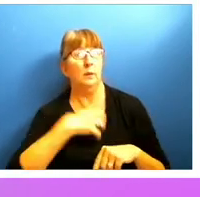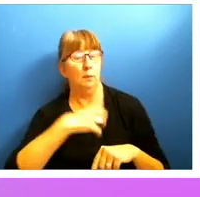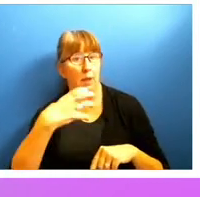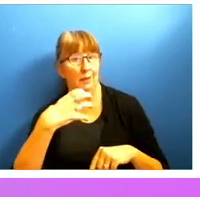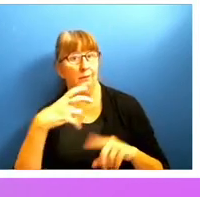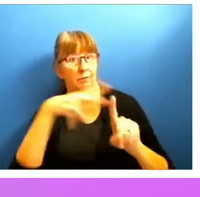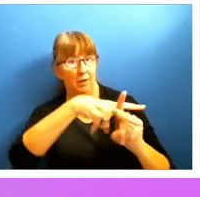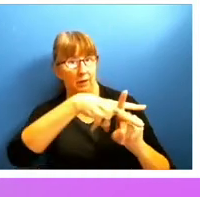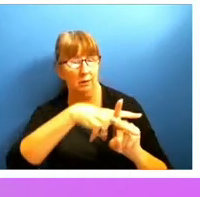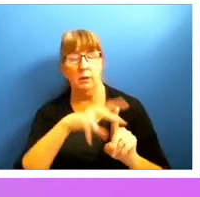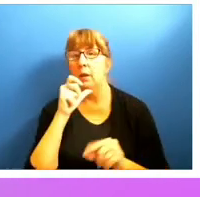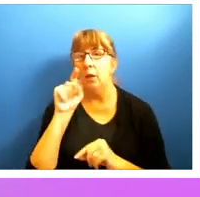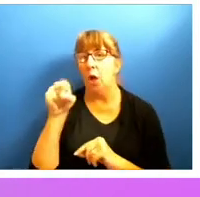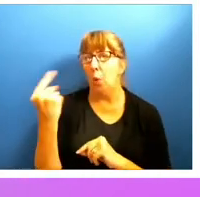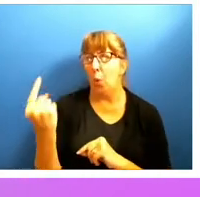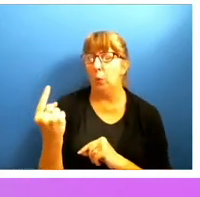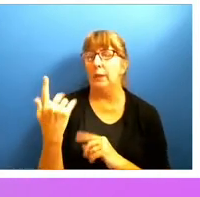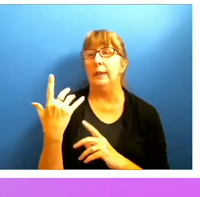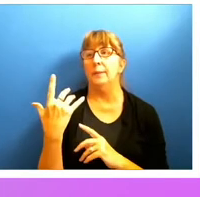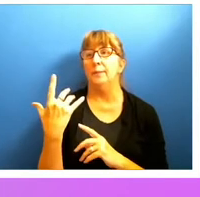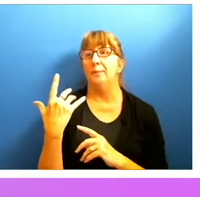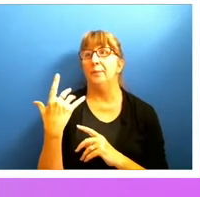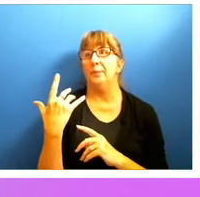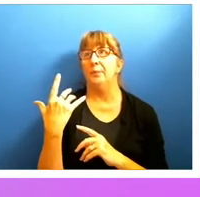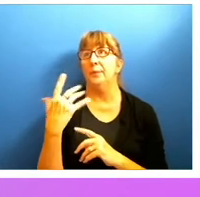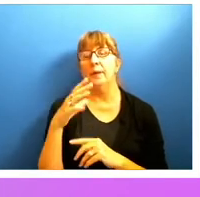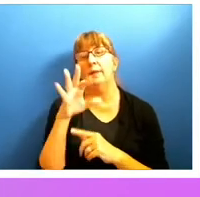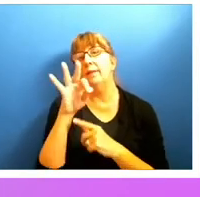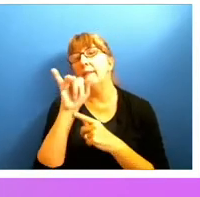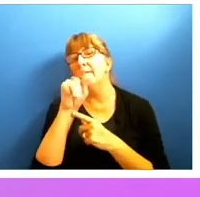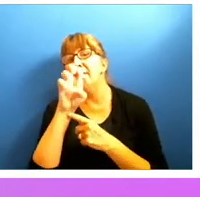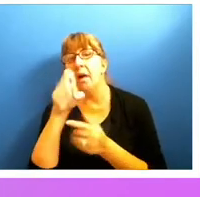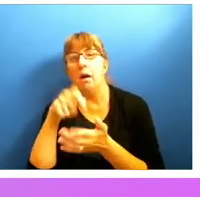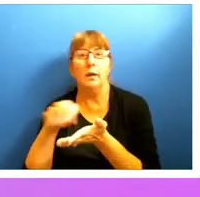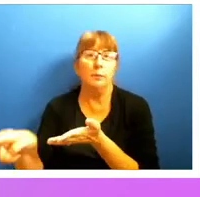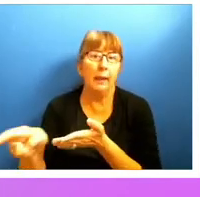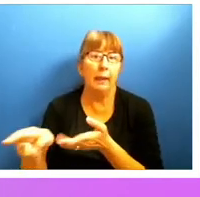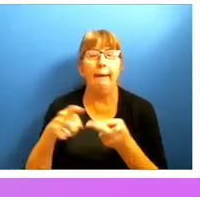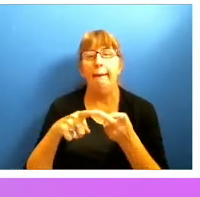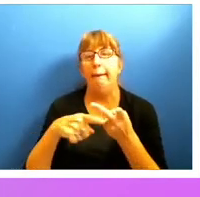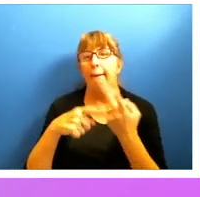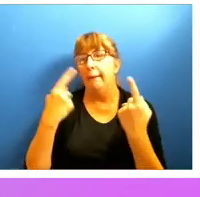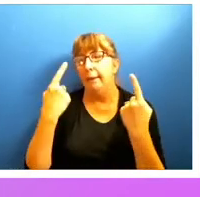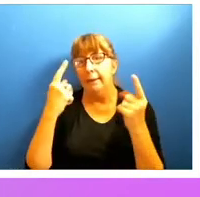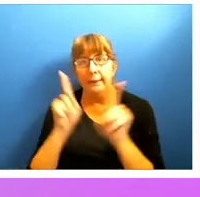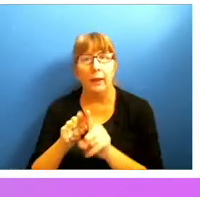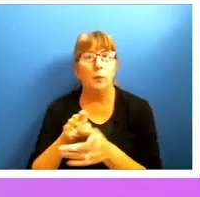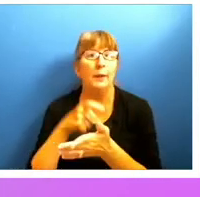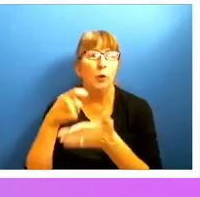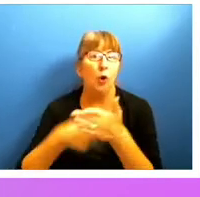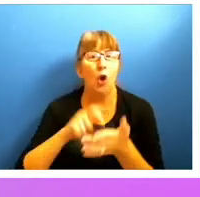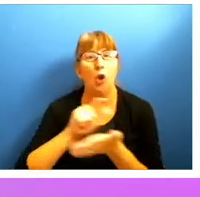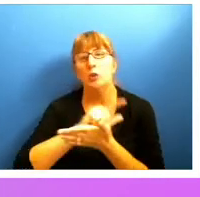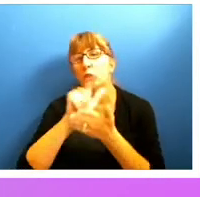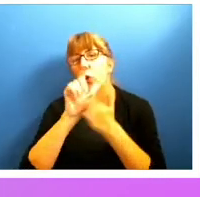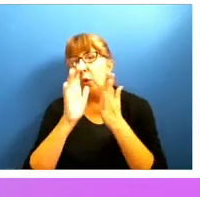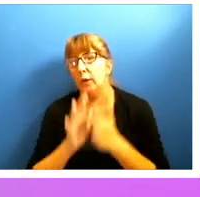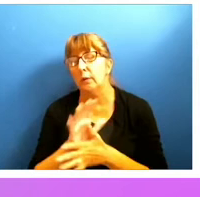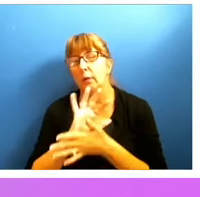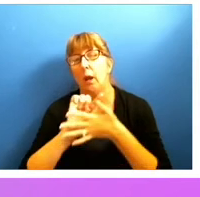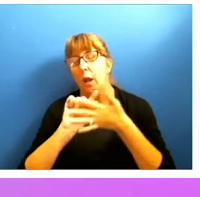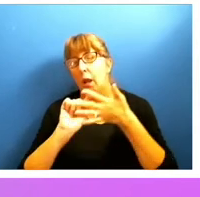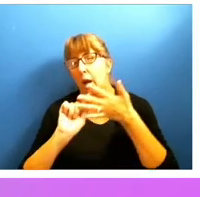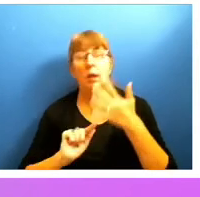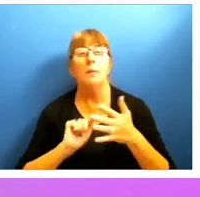just the actual fines and settlement costs and lawyer fees and things that come from the lawsuit, but what actually